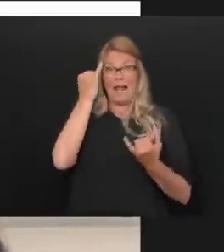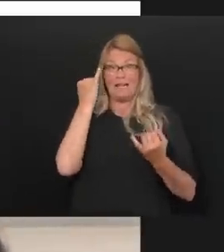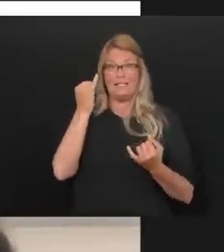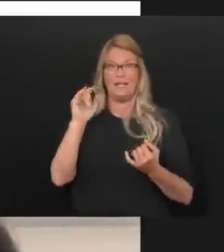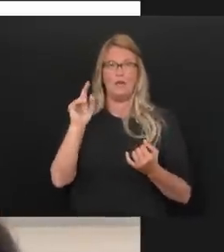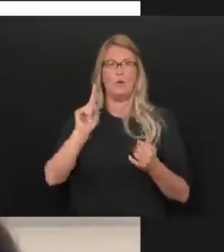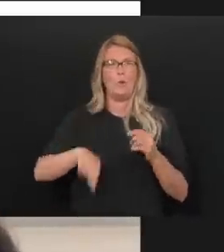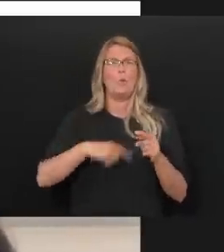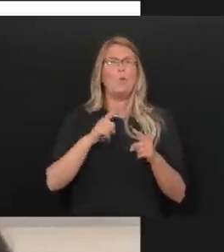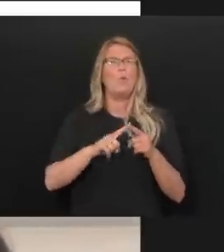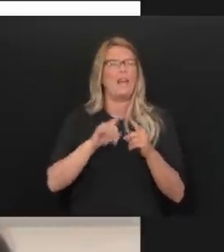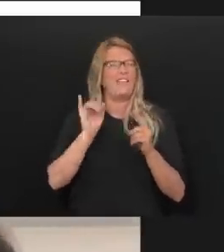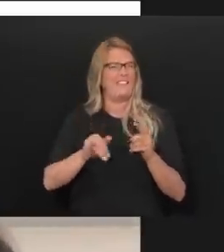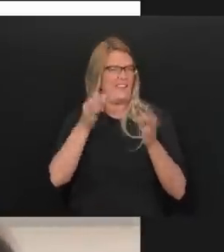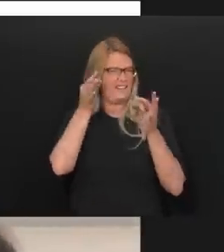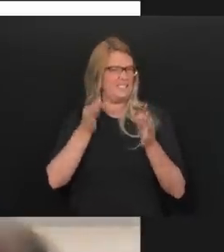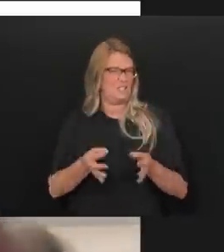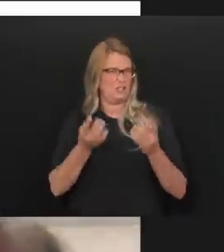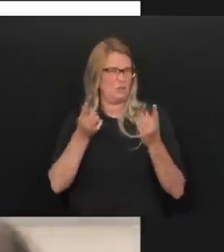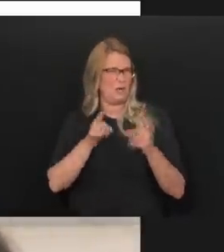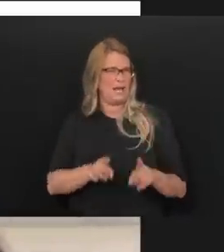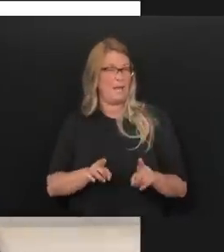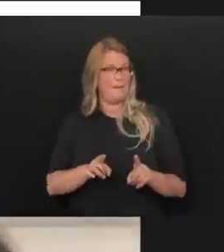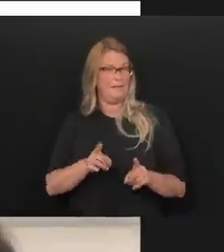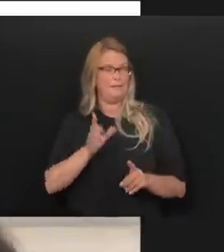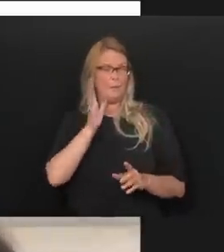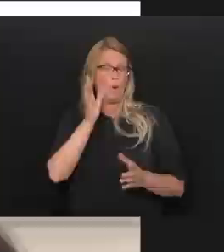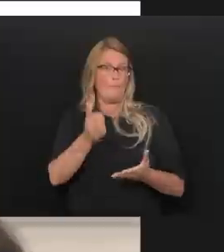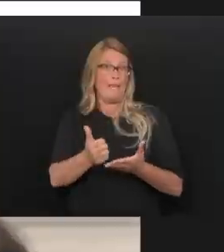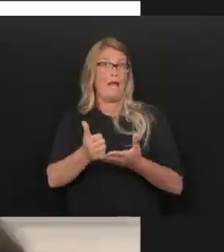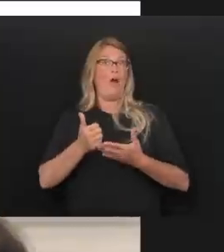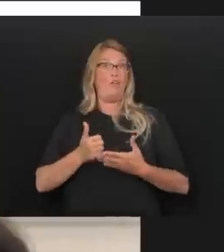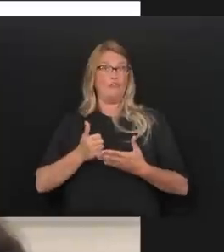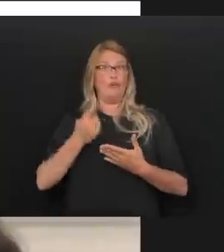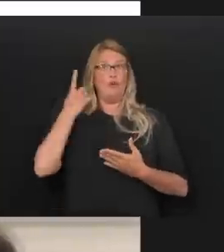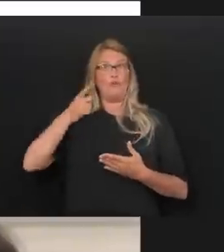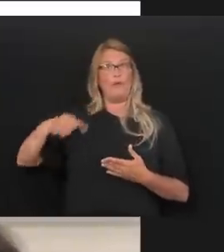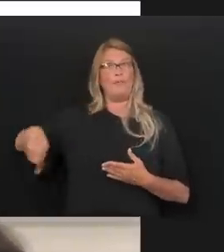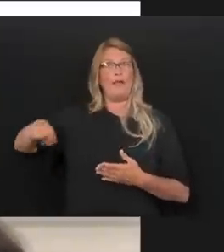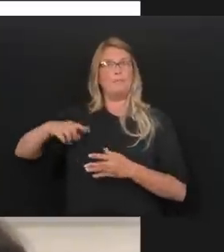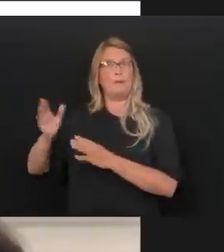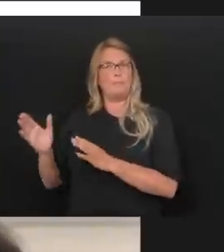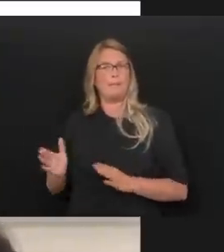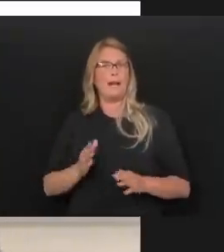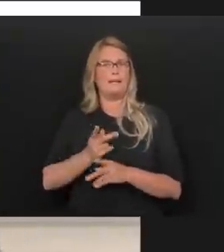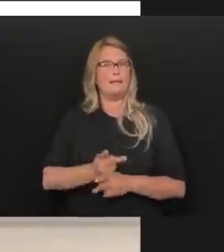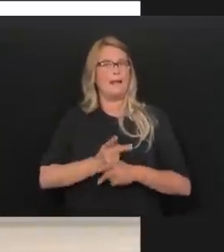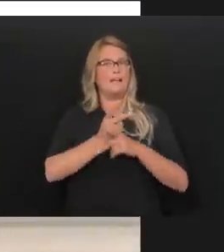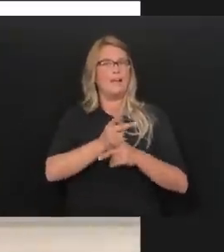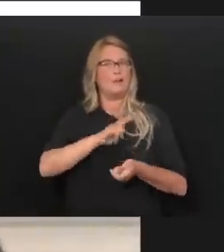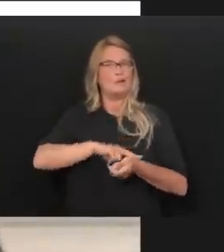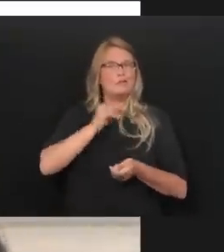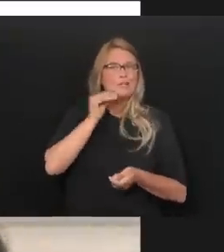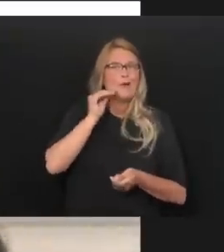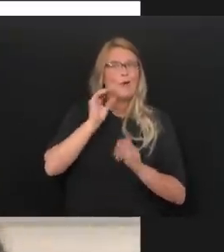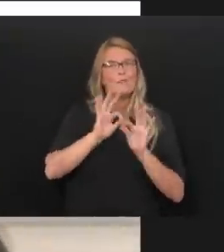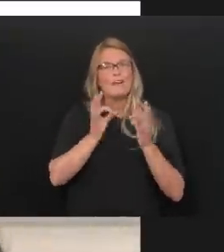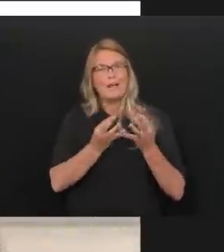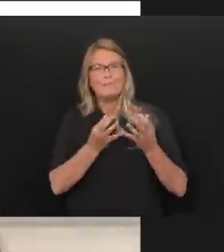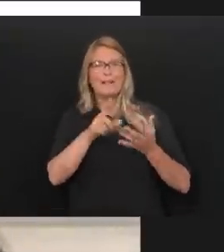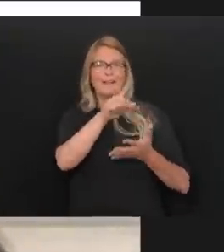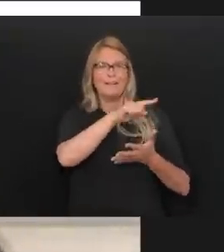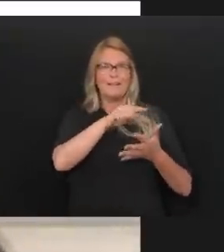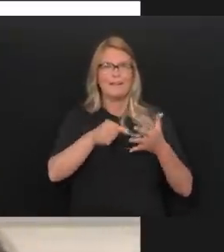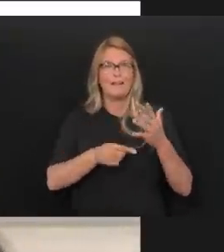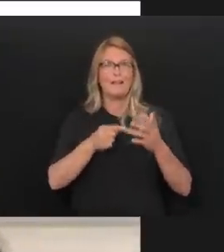might be making a decision, they say that would be helpful in planning to take care of their loved ones who are in nursing homes and also frankly scheduling